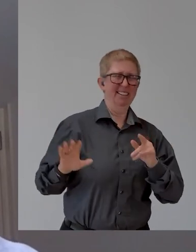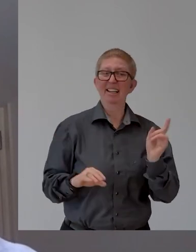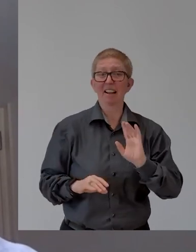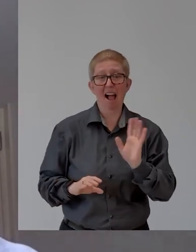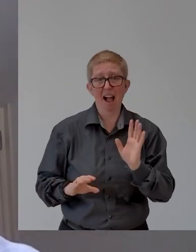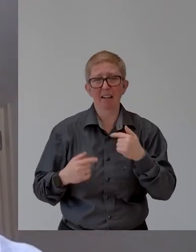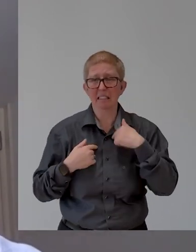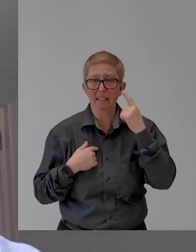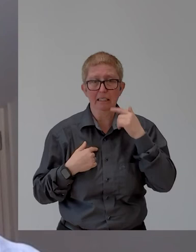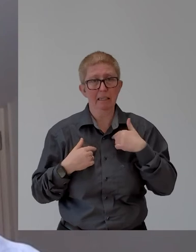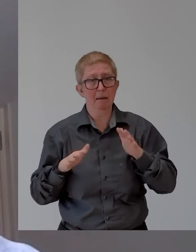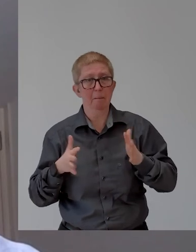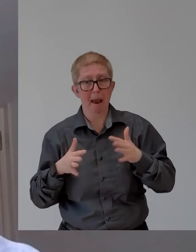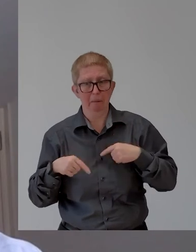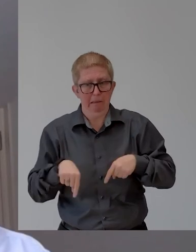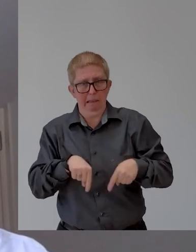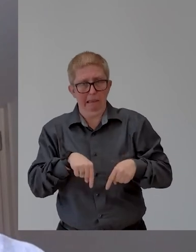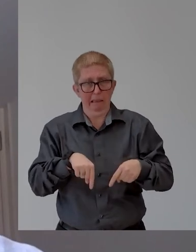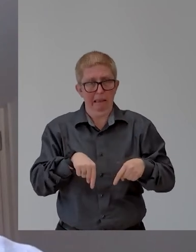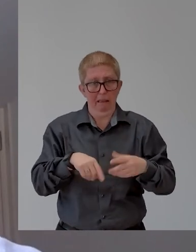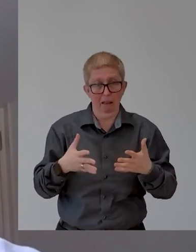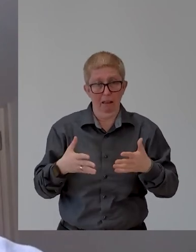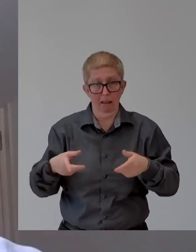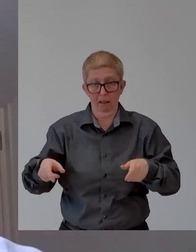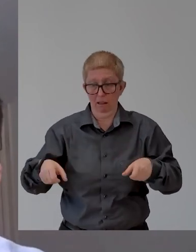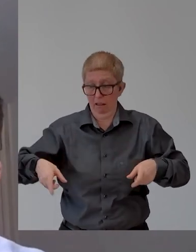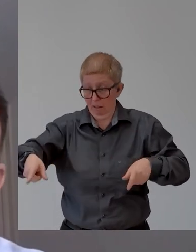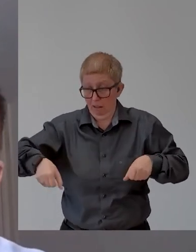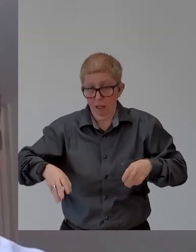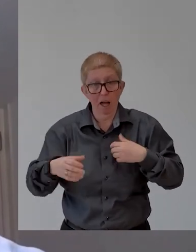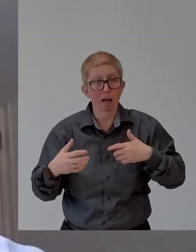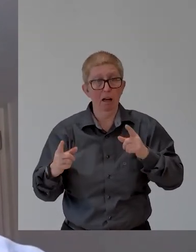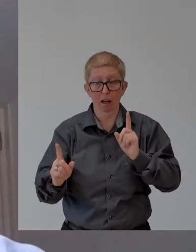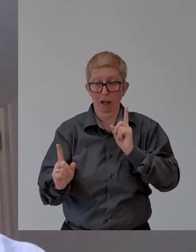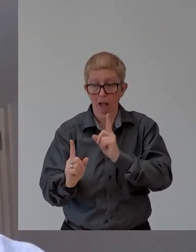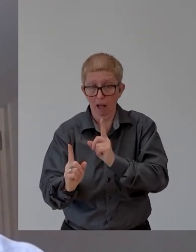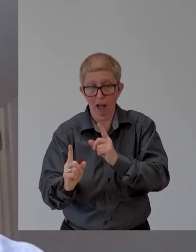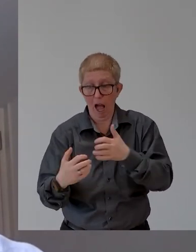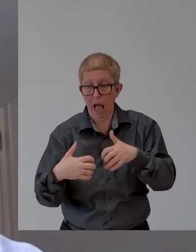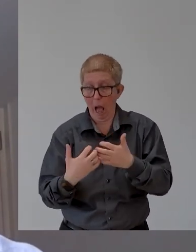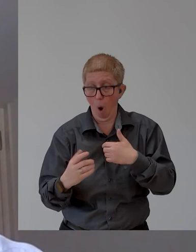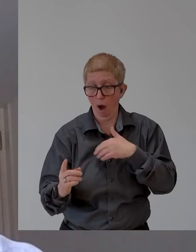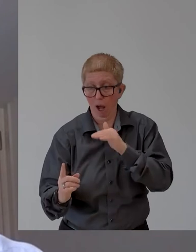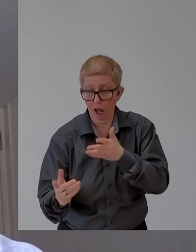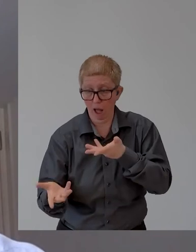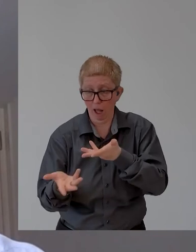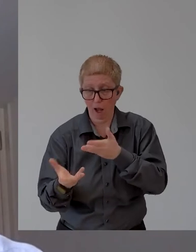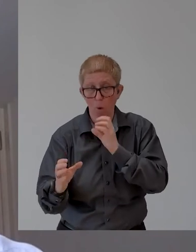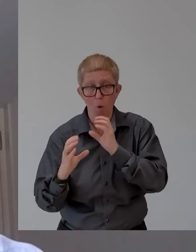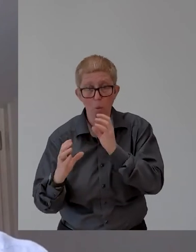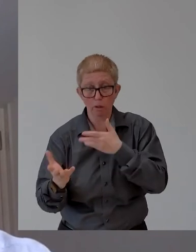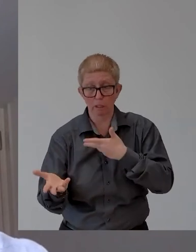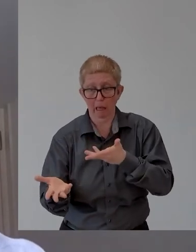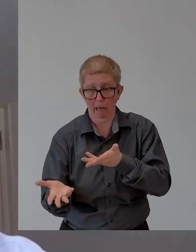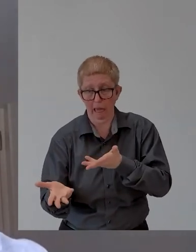up to somebody in a wheelchair, I wouldn't know what to say. had no frame of reference. Um, you know,